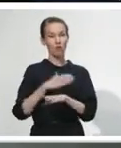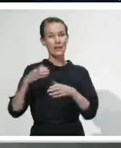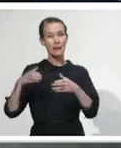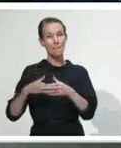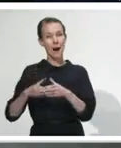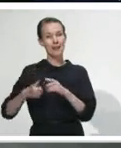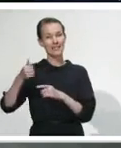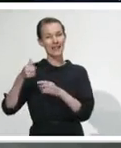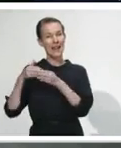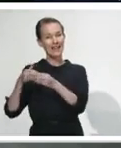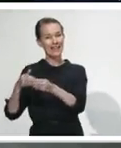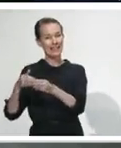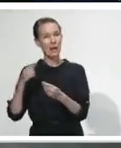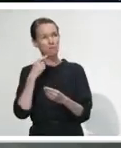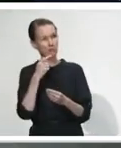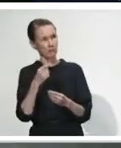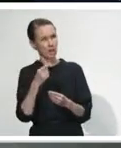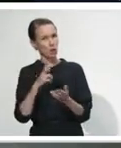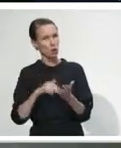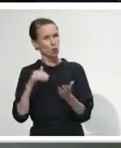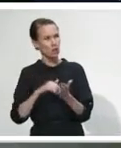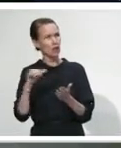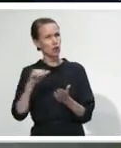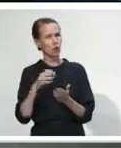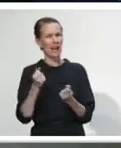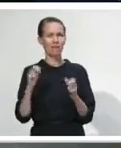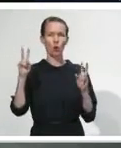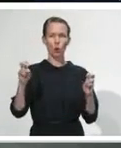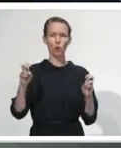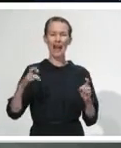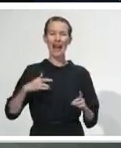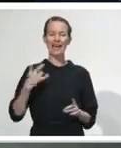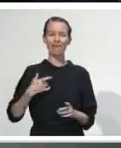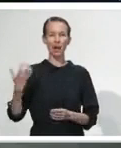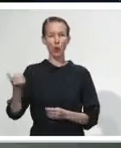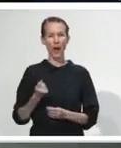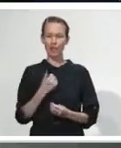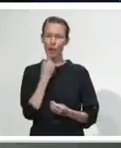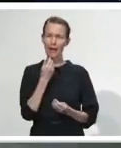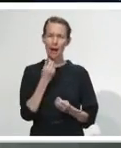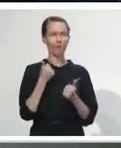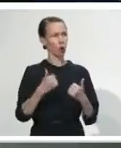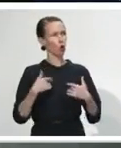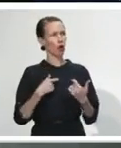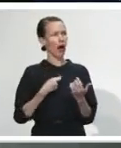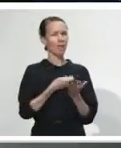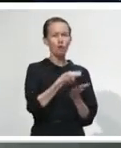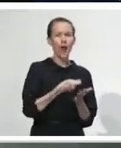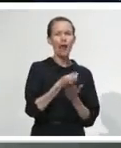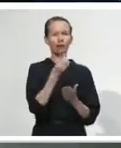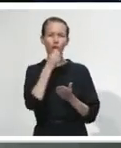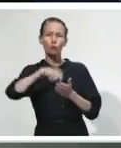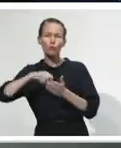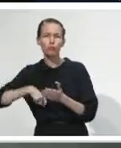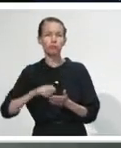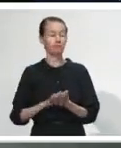living wage. Do you agree? I want all New Zealanders to be able to not only survive on what they earn but have